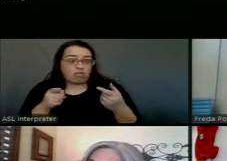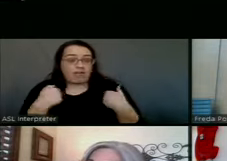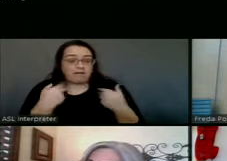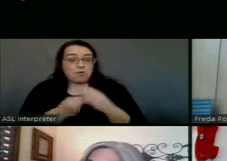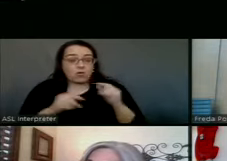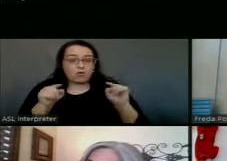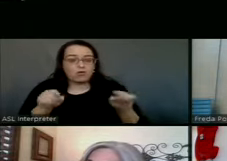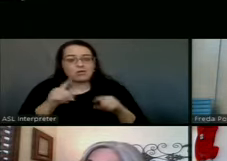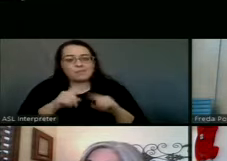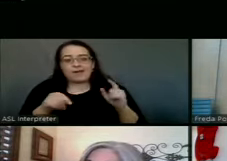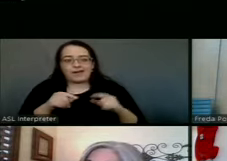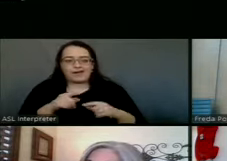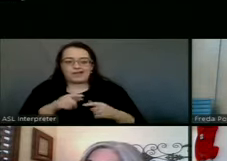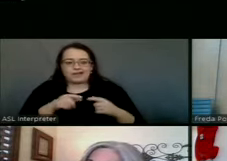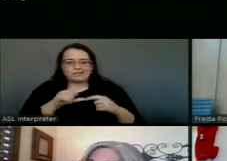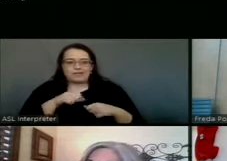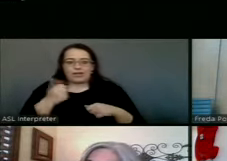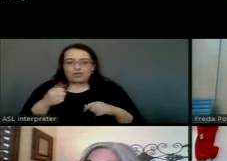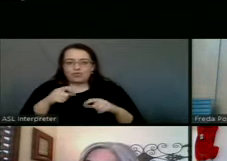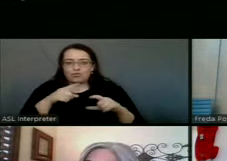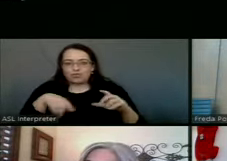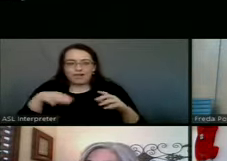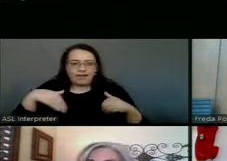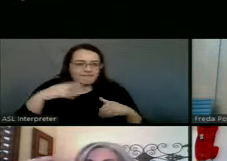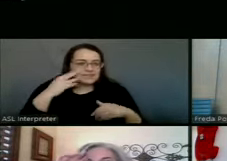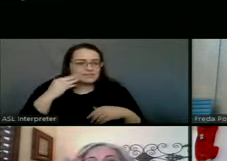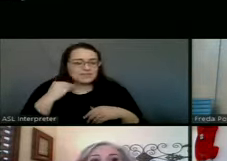middle circle is or where, where that overlay is.